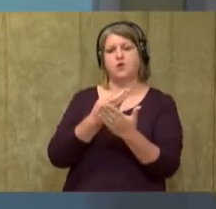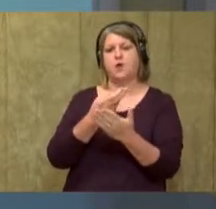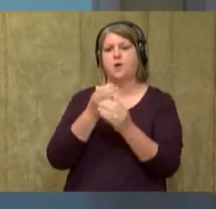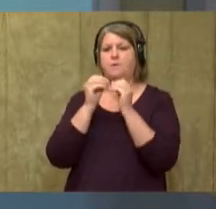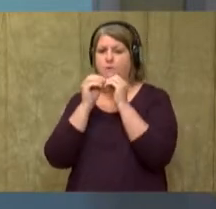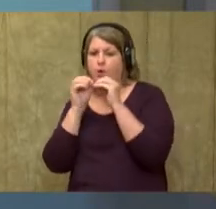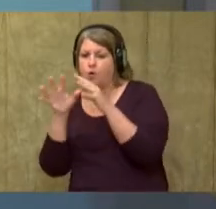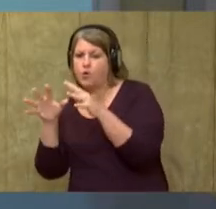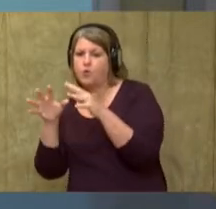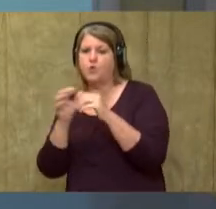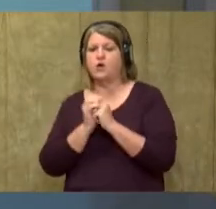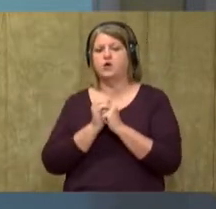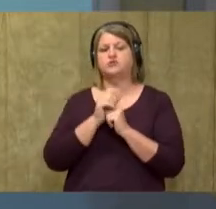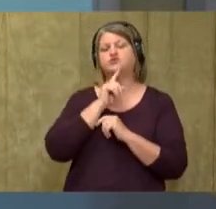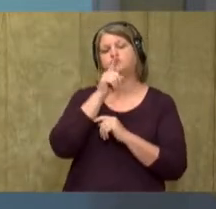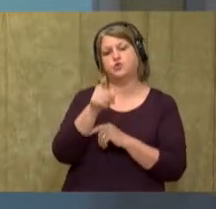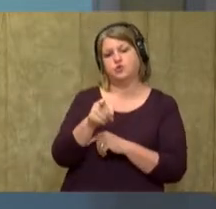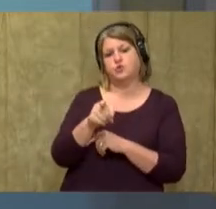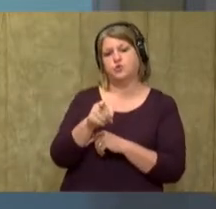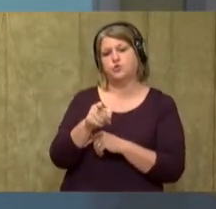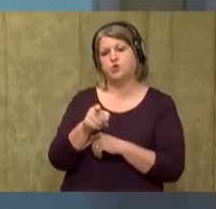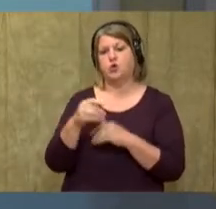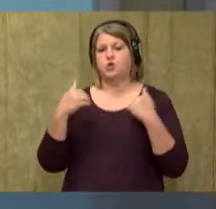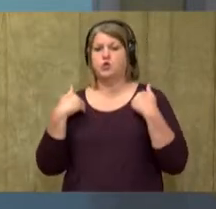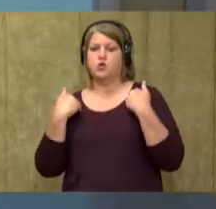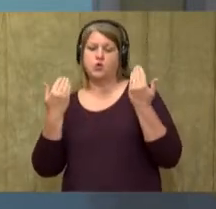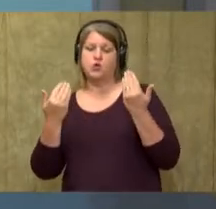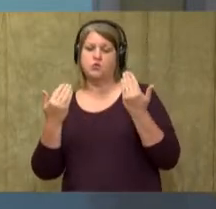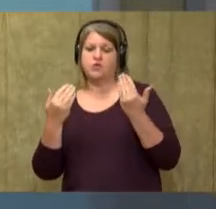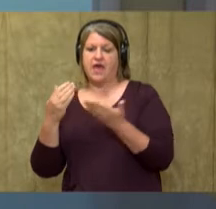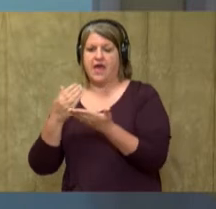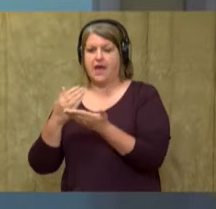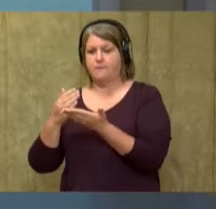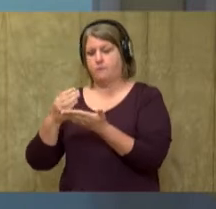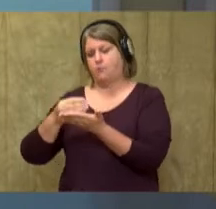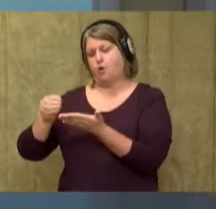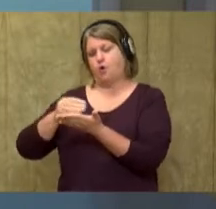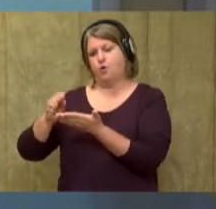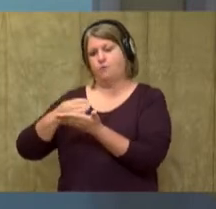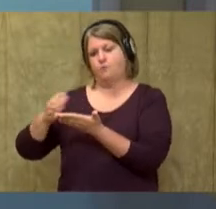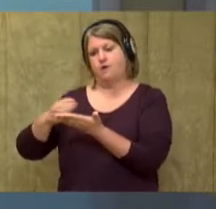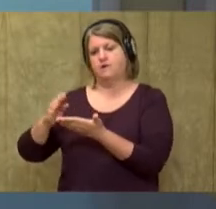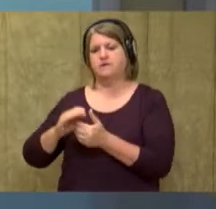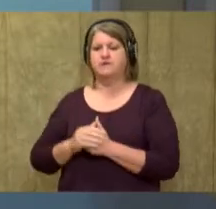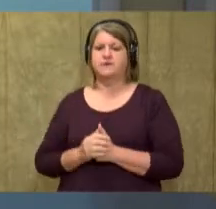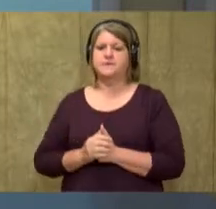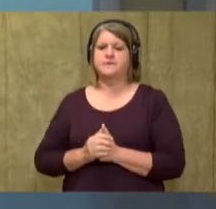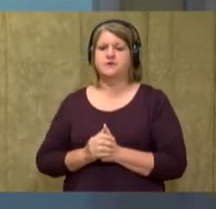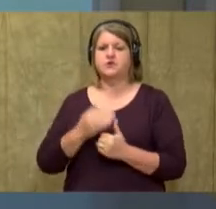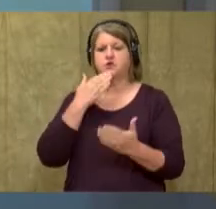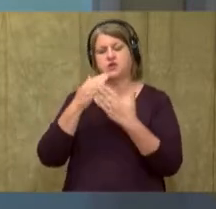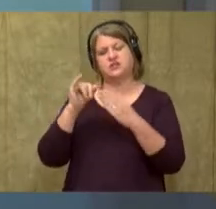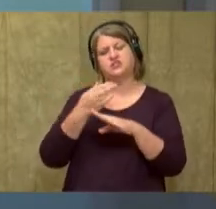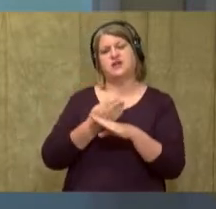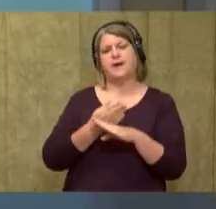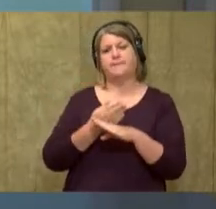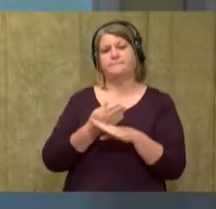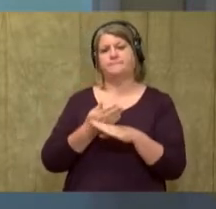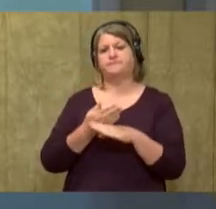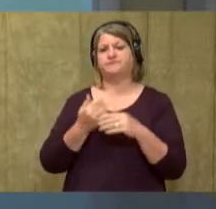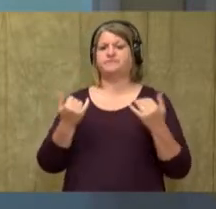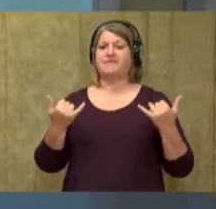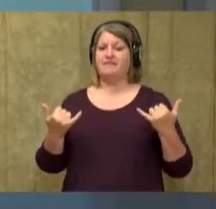Blue. True. Youth. And broom. Good job. All right.